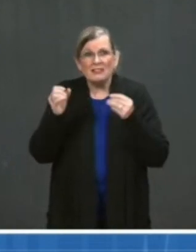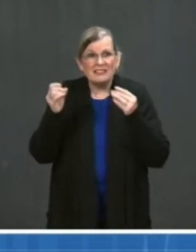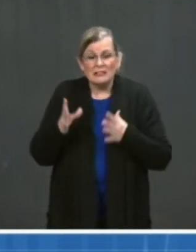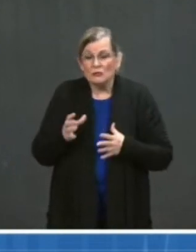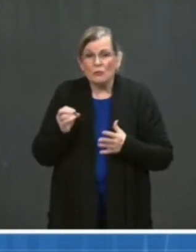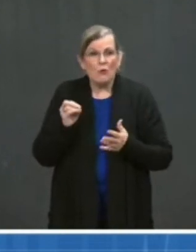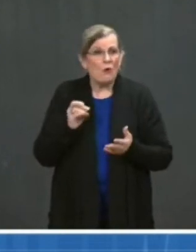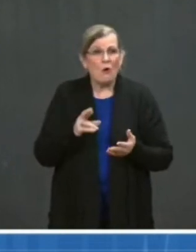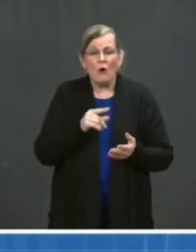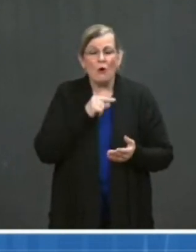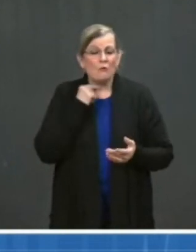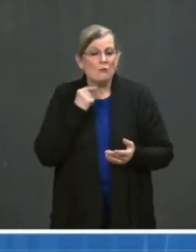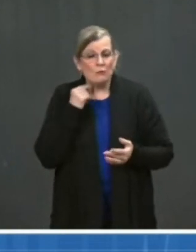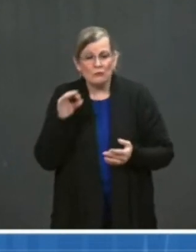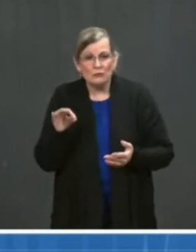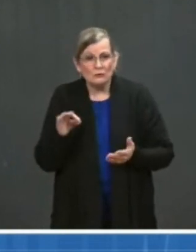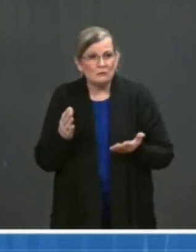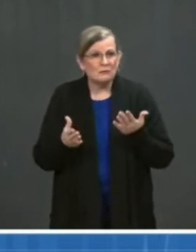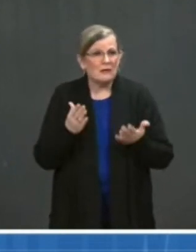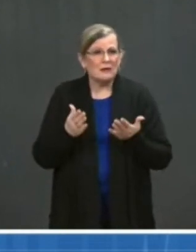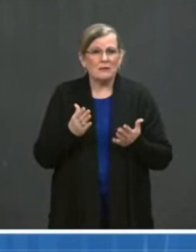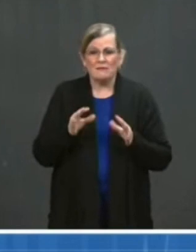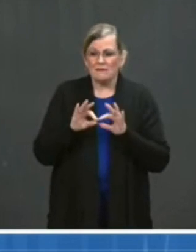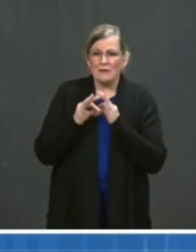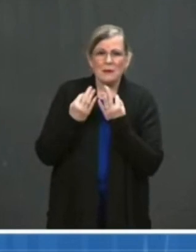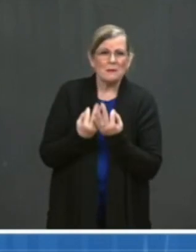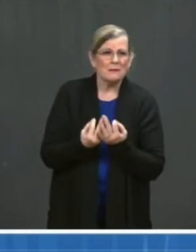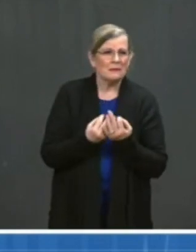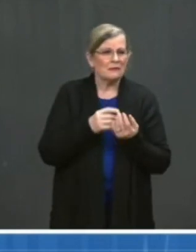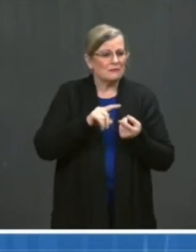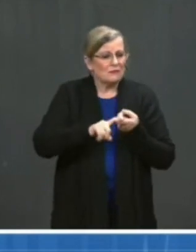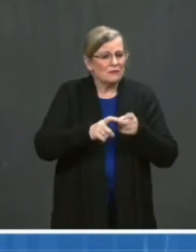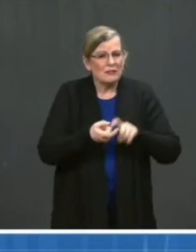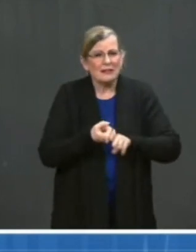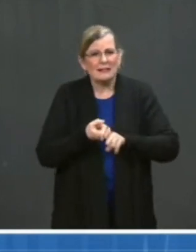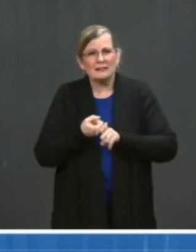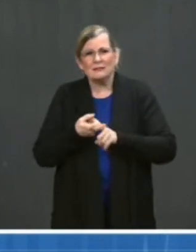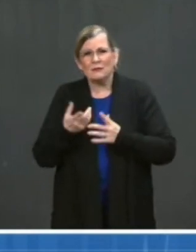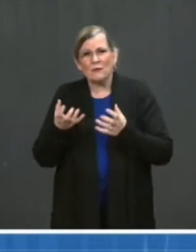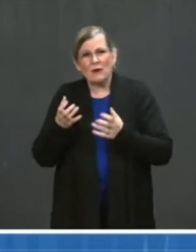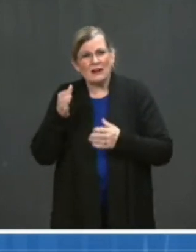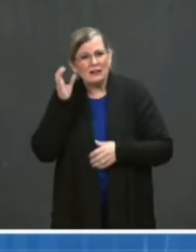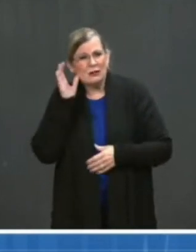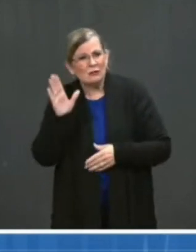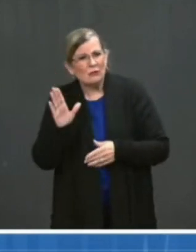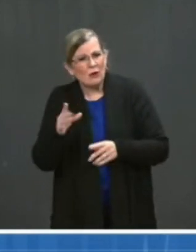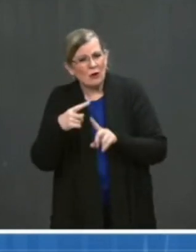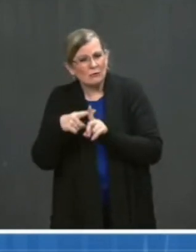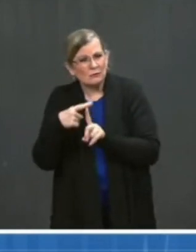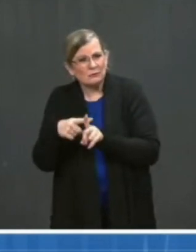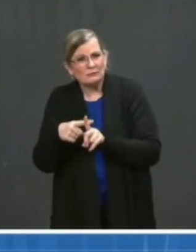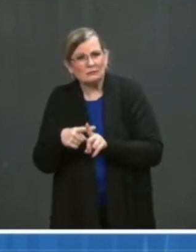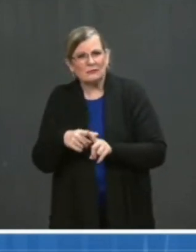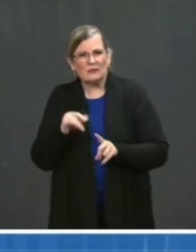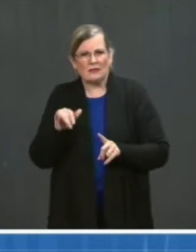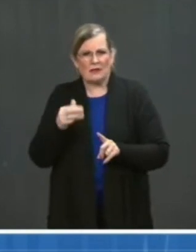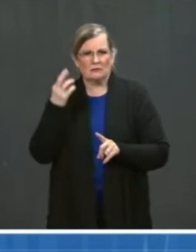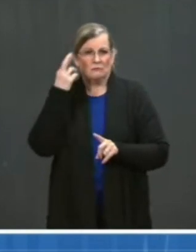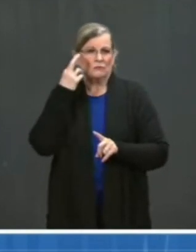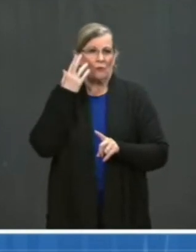And that's why the most important element of our public education effort is empowering local trusted voices.